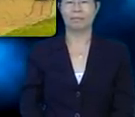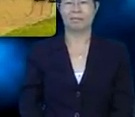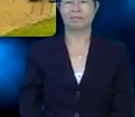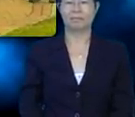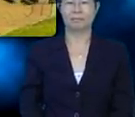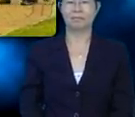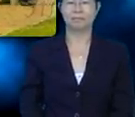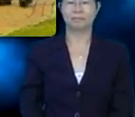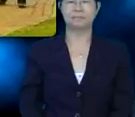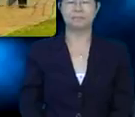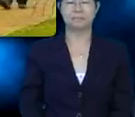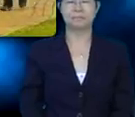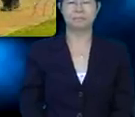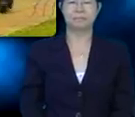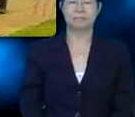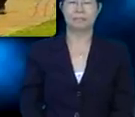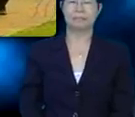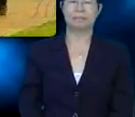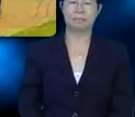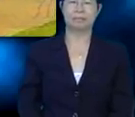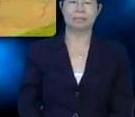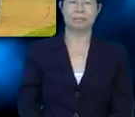I'm good at that.